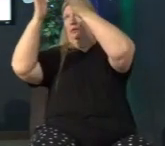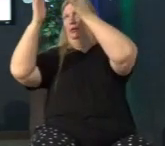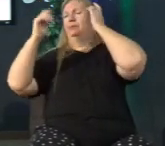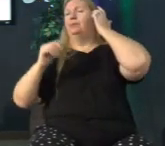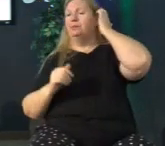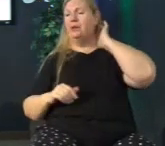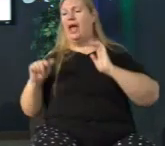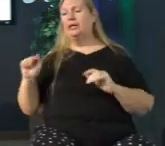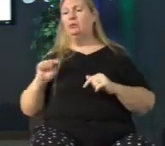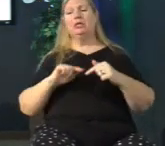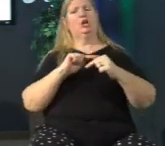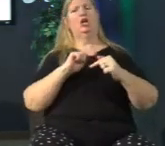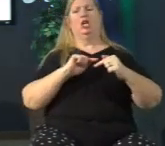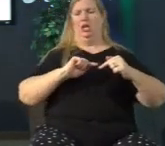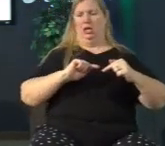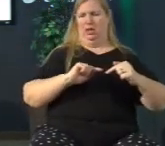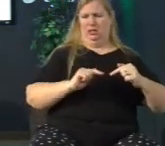innocent as he was